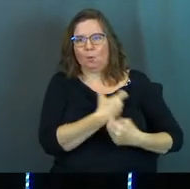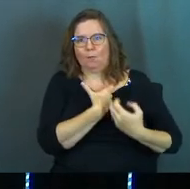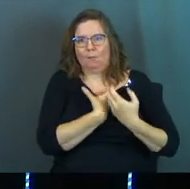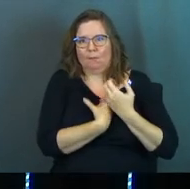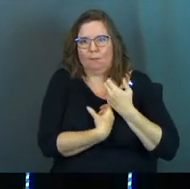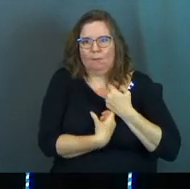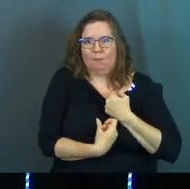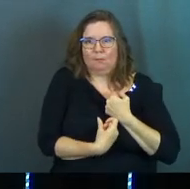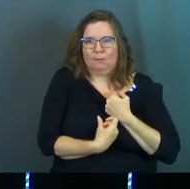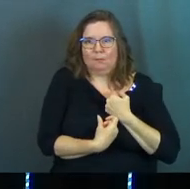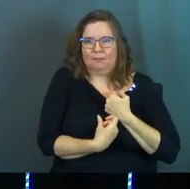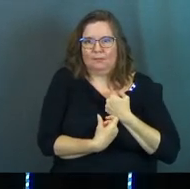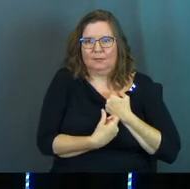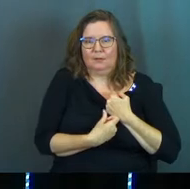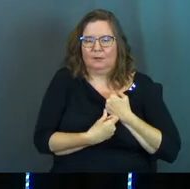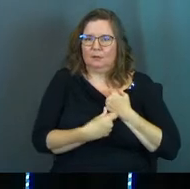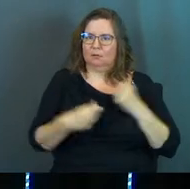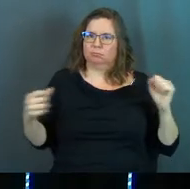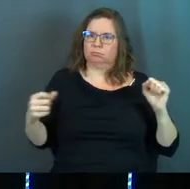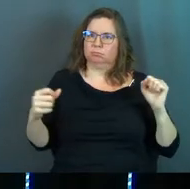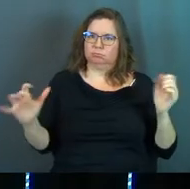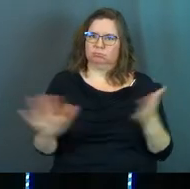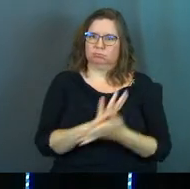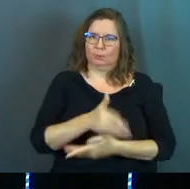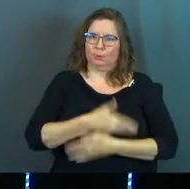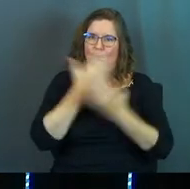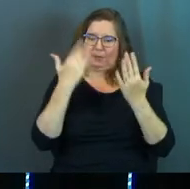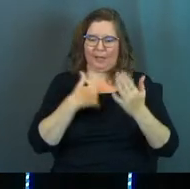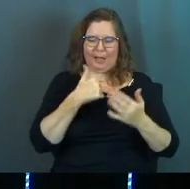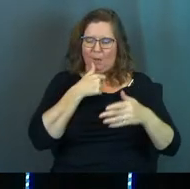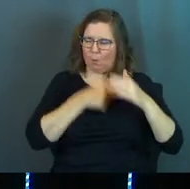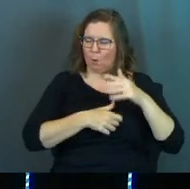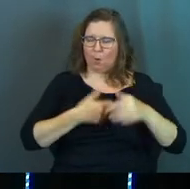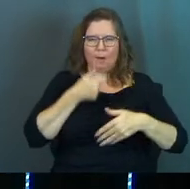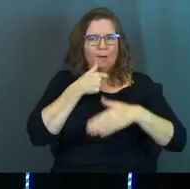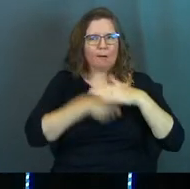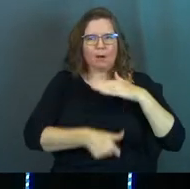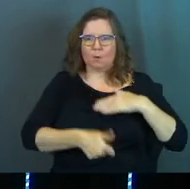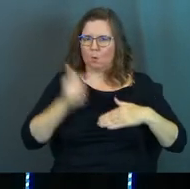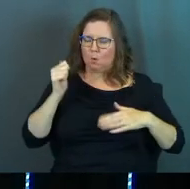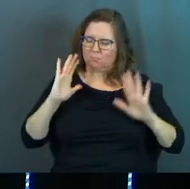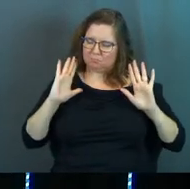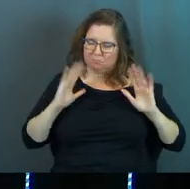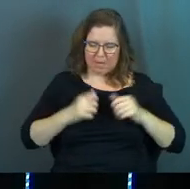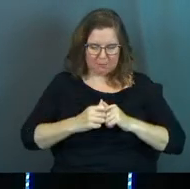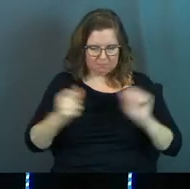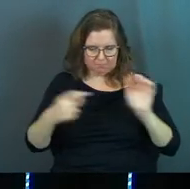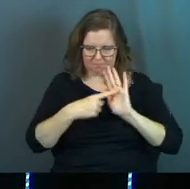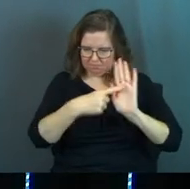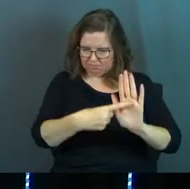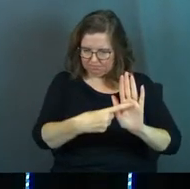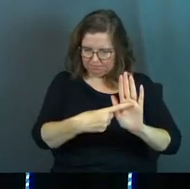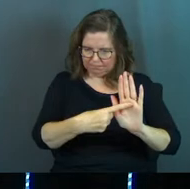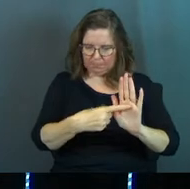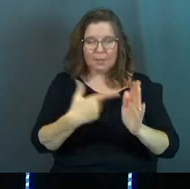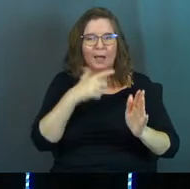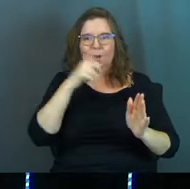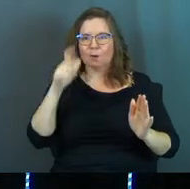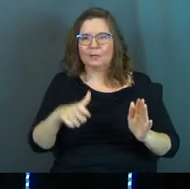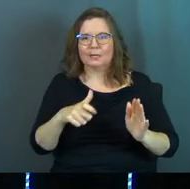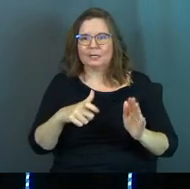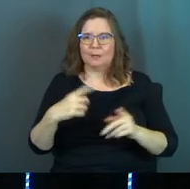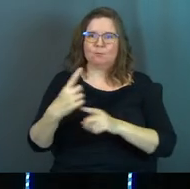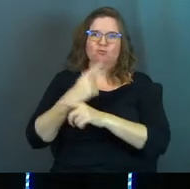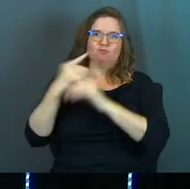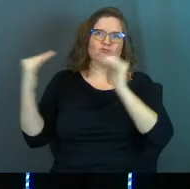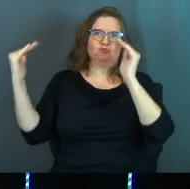his life. Because what he was saying was, I won't hide it. I'll talk about it openly. I don't need